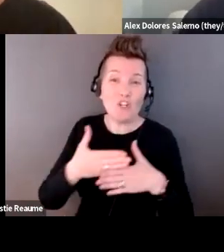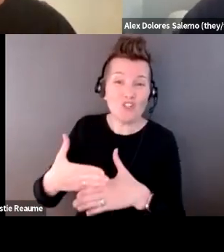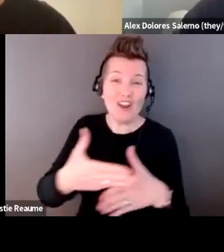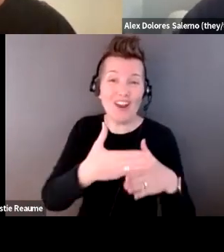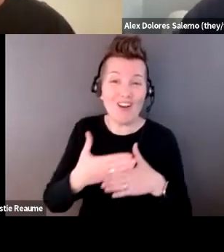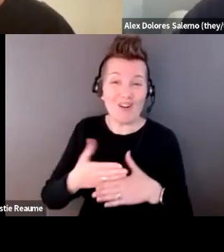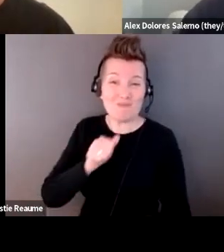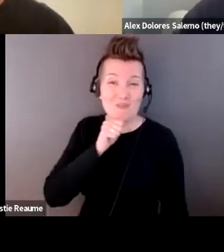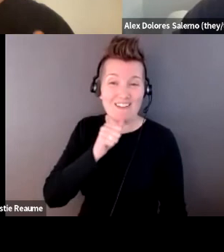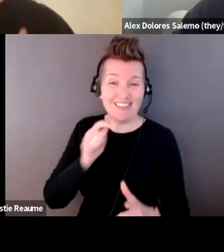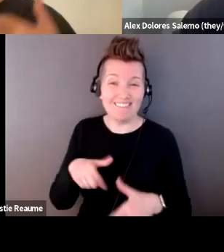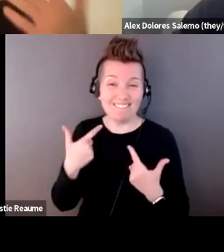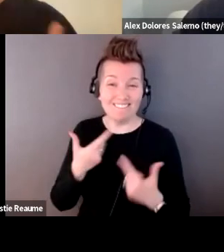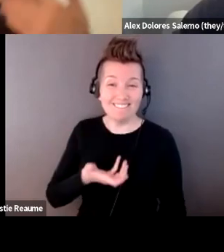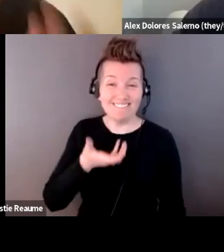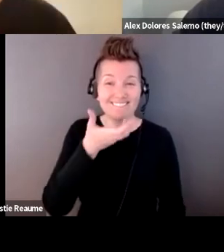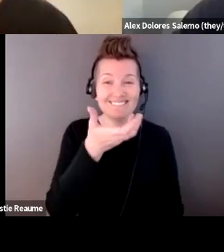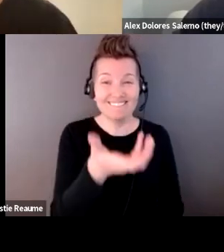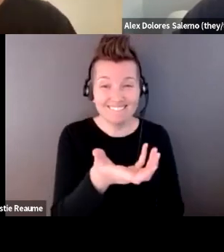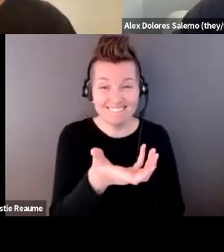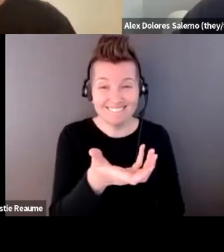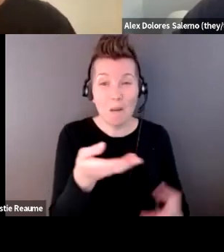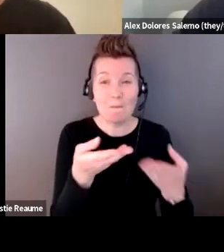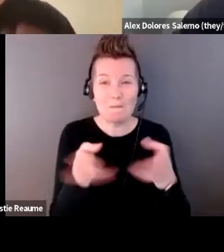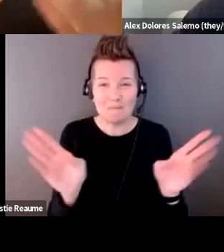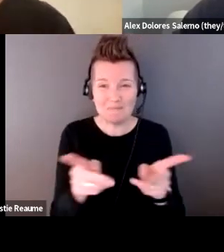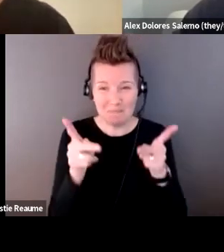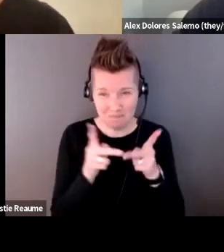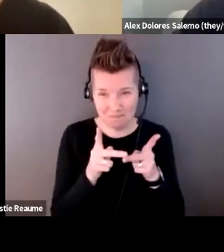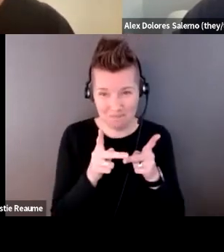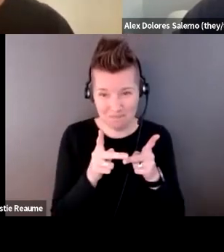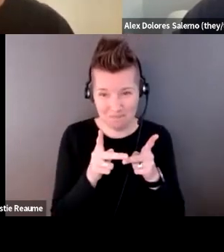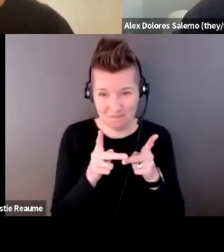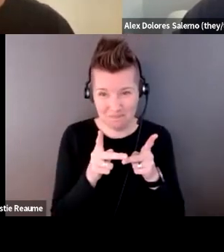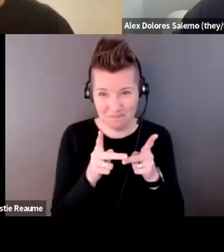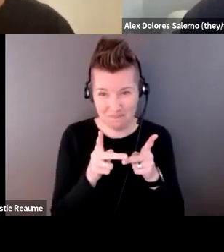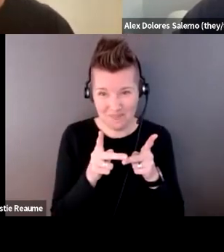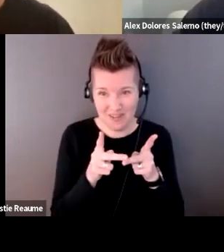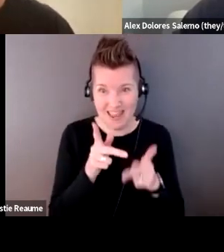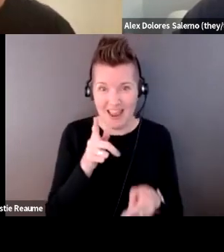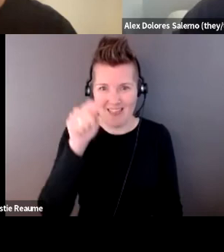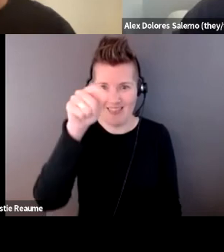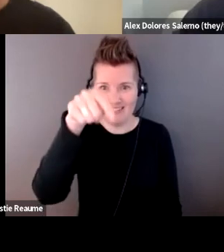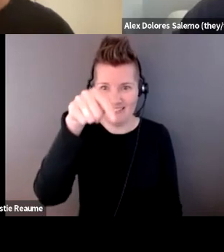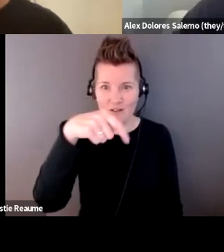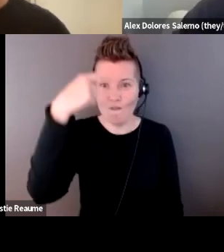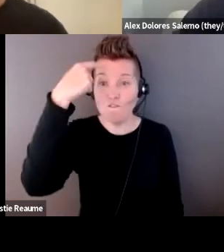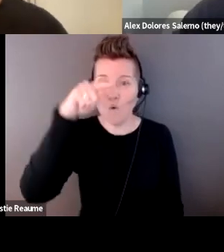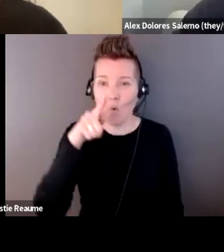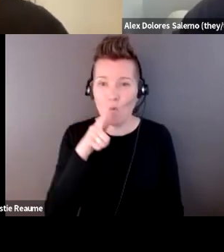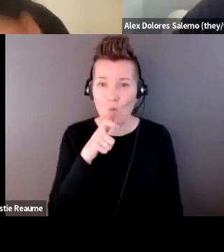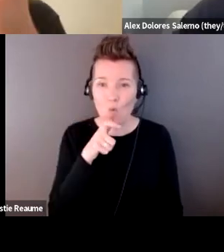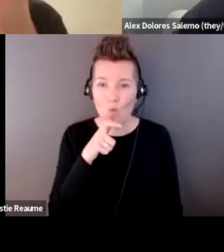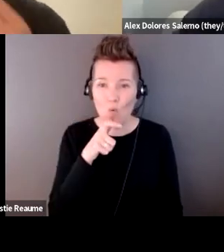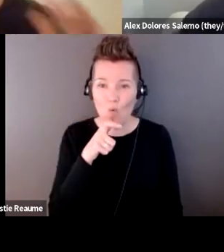a public space. And then into also the questions of where that lands when it comes to art institutions. And so to